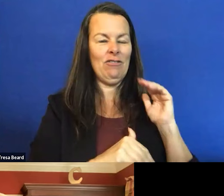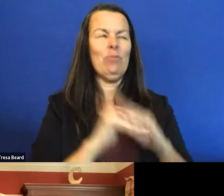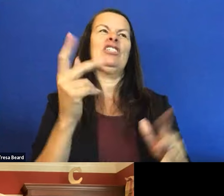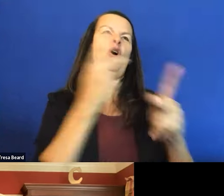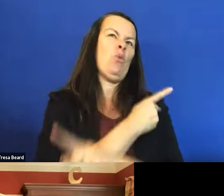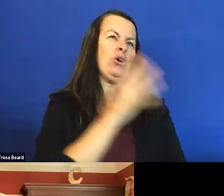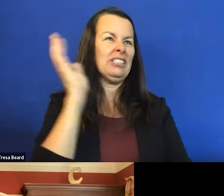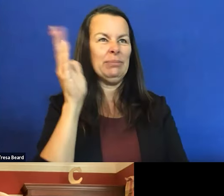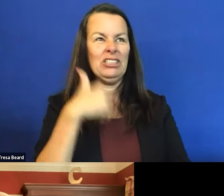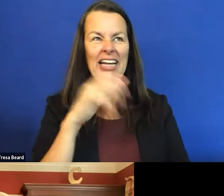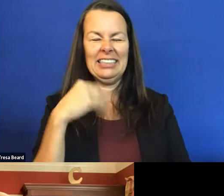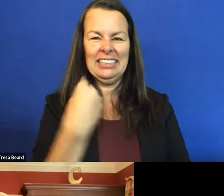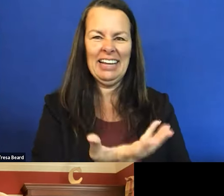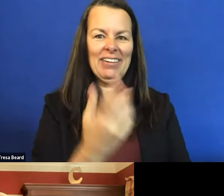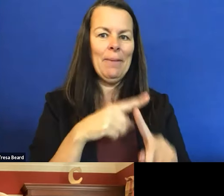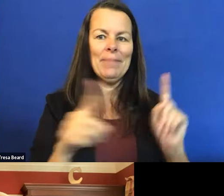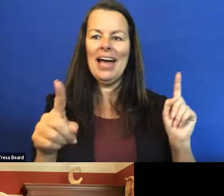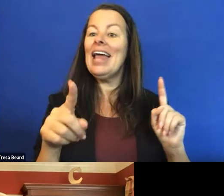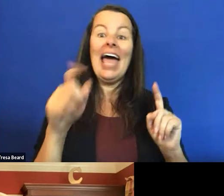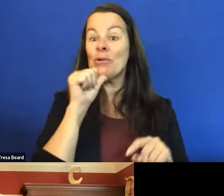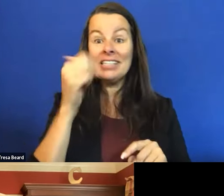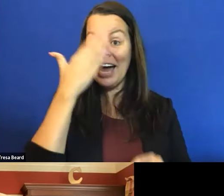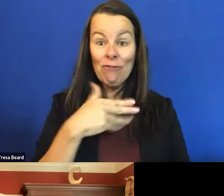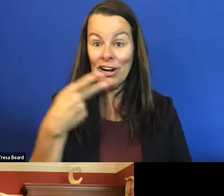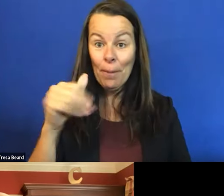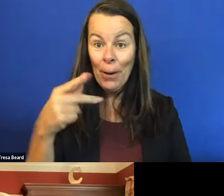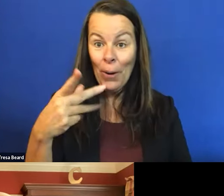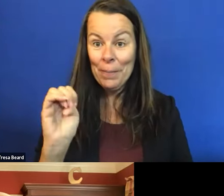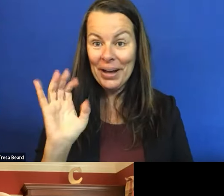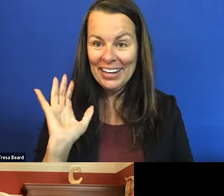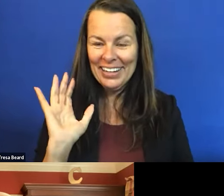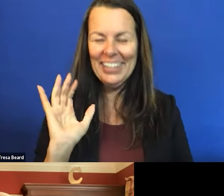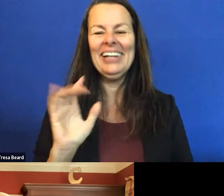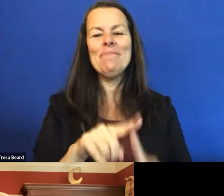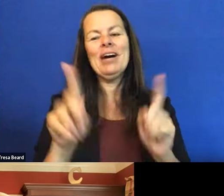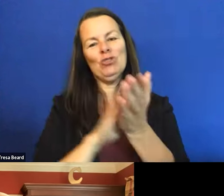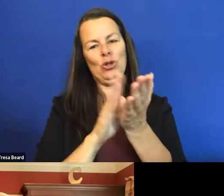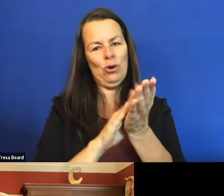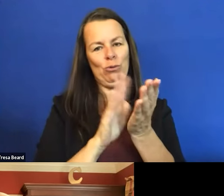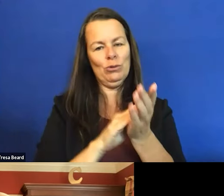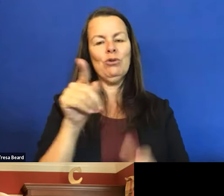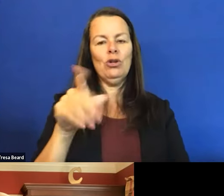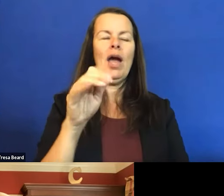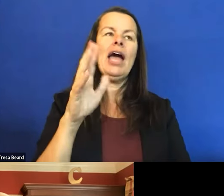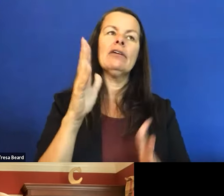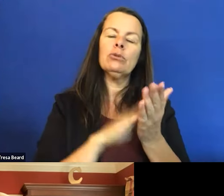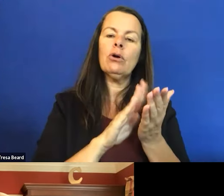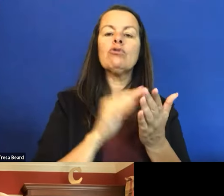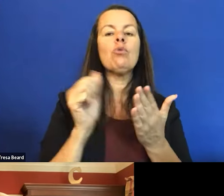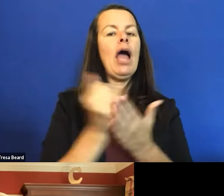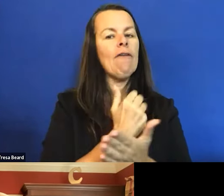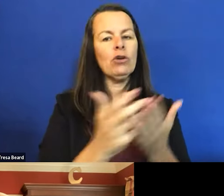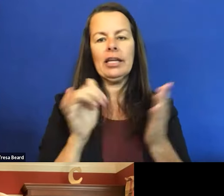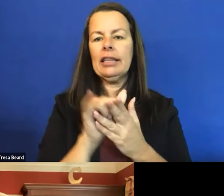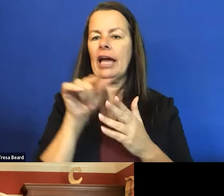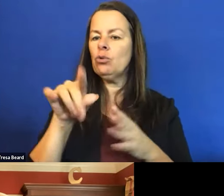ever given. And it wasn't in front of the Pope. So, uh, kudos to you, kudos to everything that, that you've